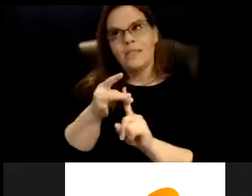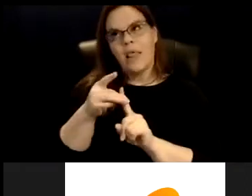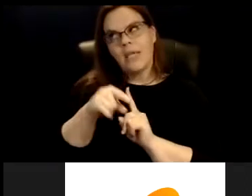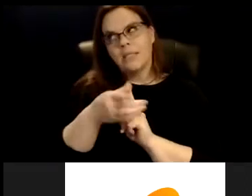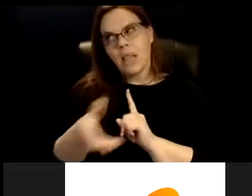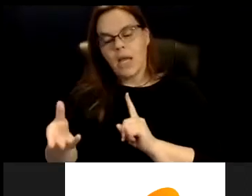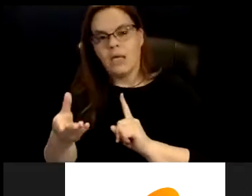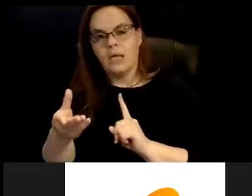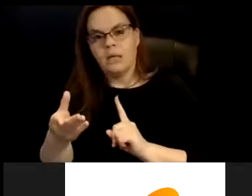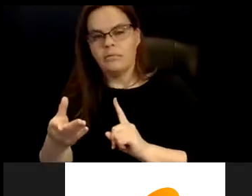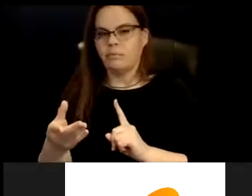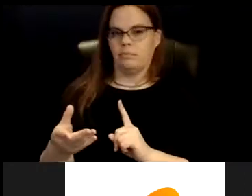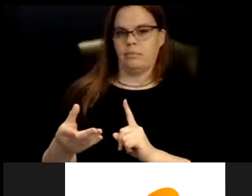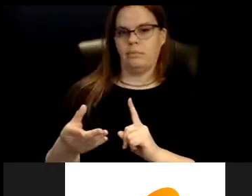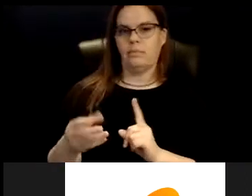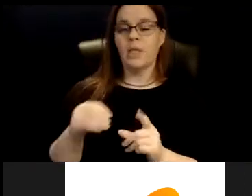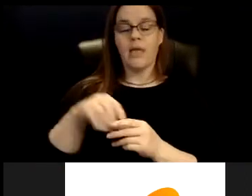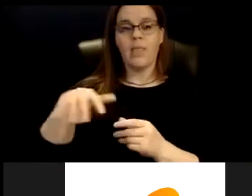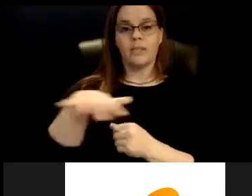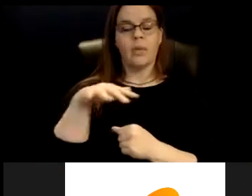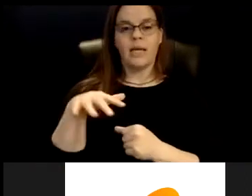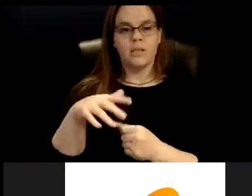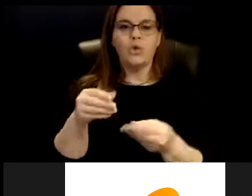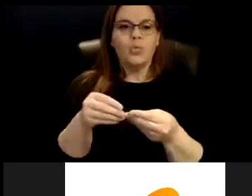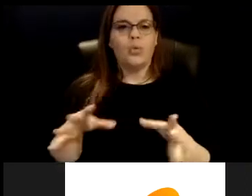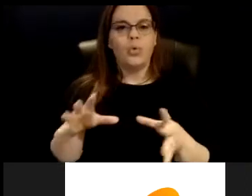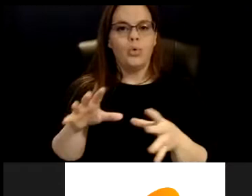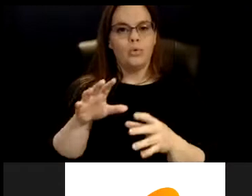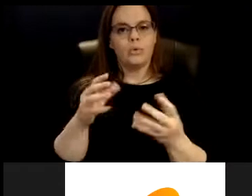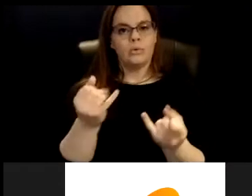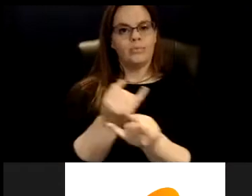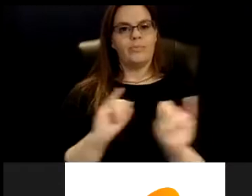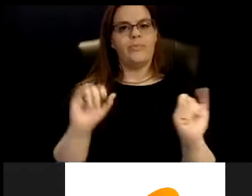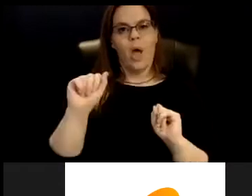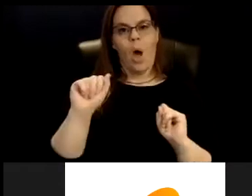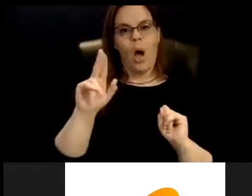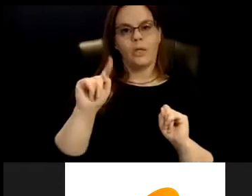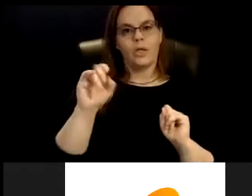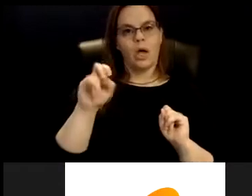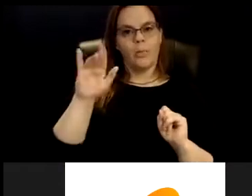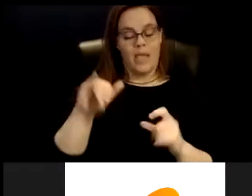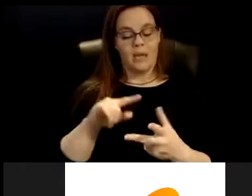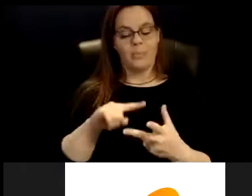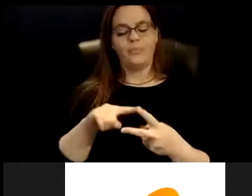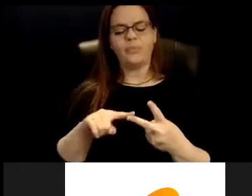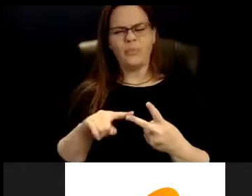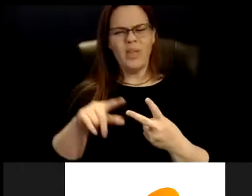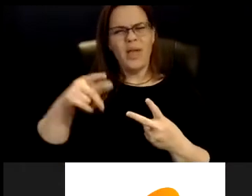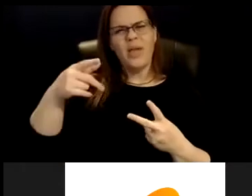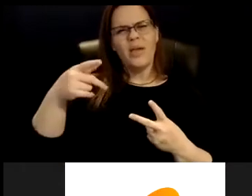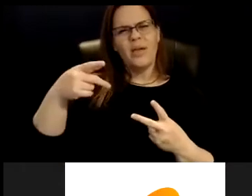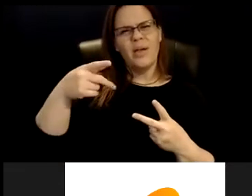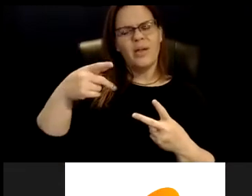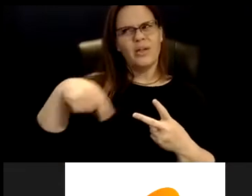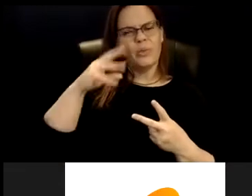there is a lack of autonomy. There is this paternalism that the only real person